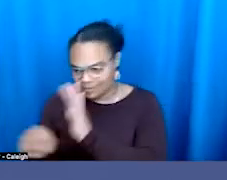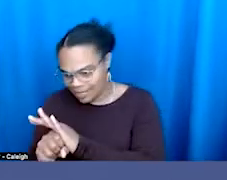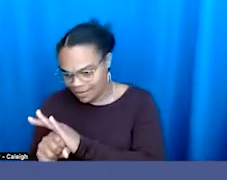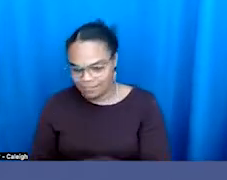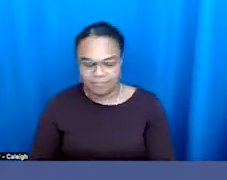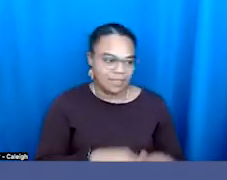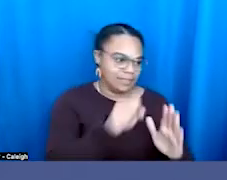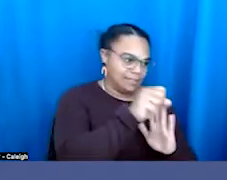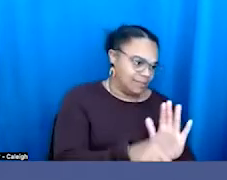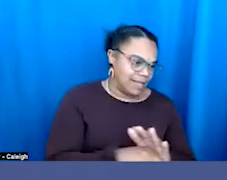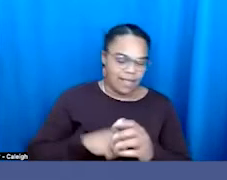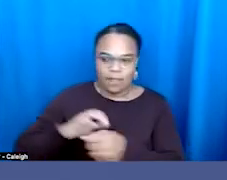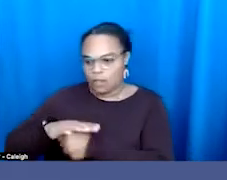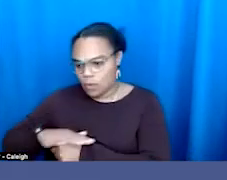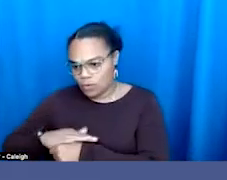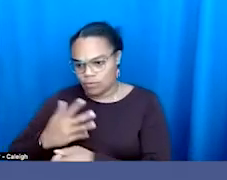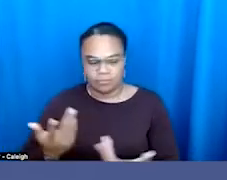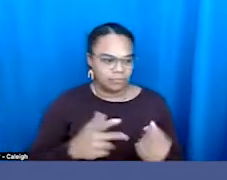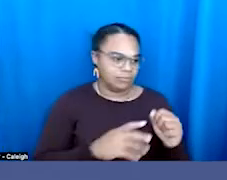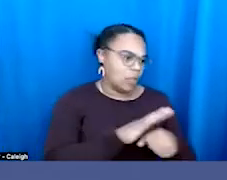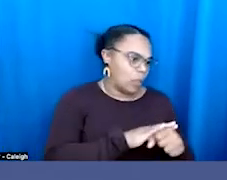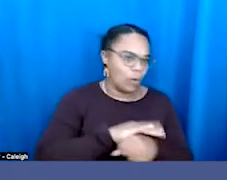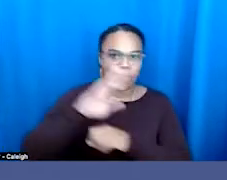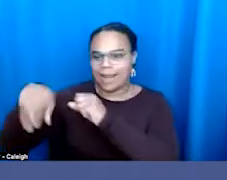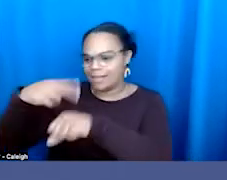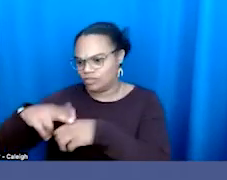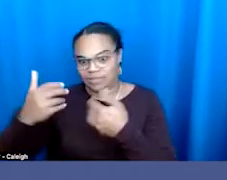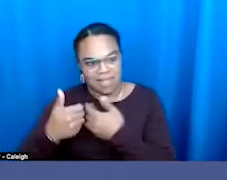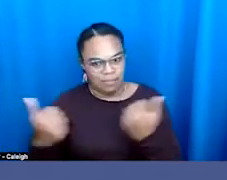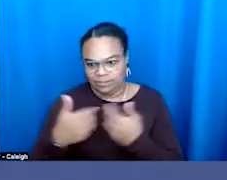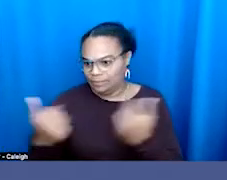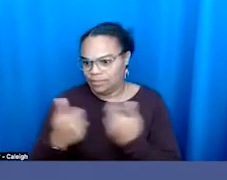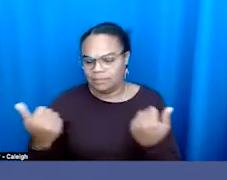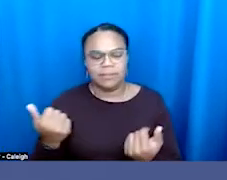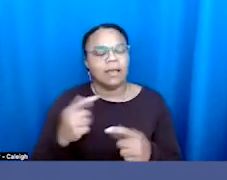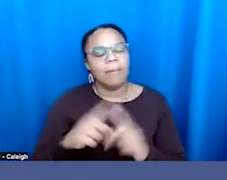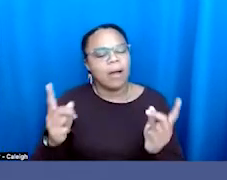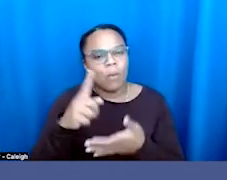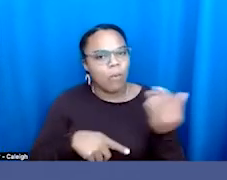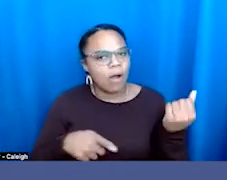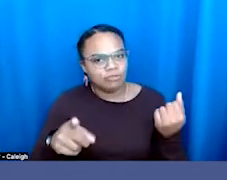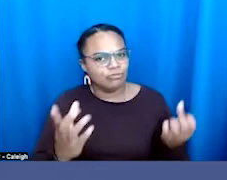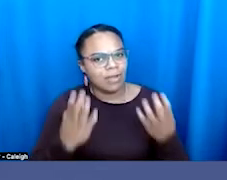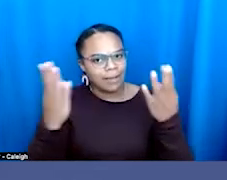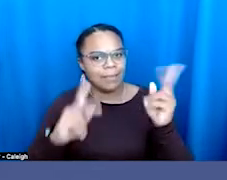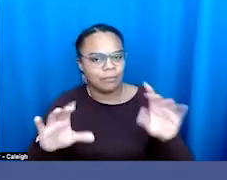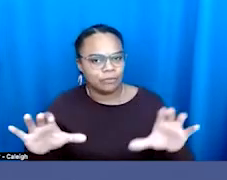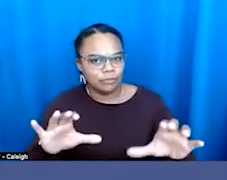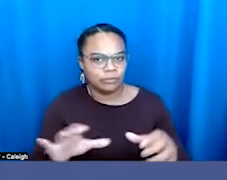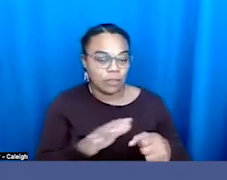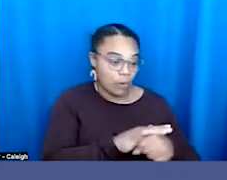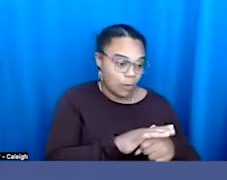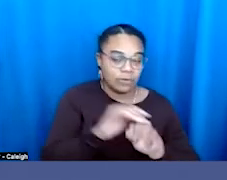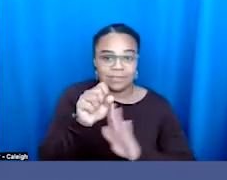and national, what should people be doing at the local level, the state level, the national level,